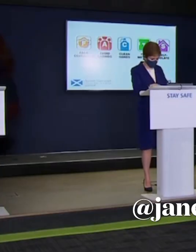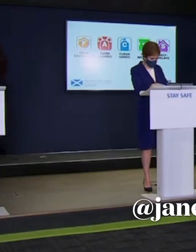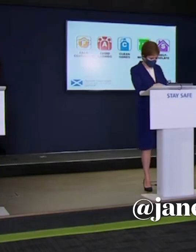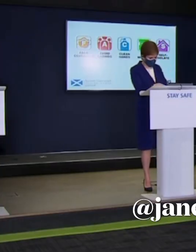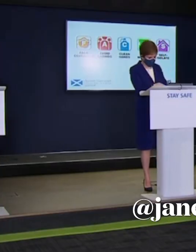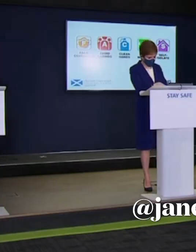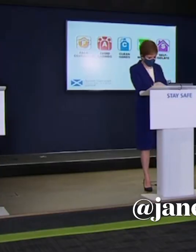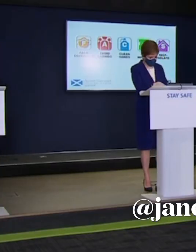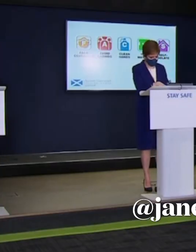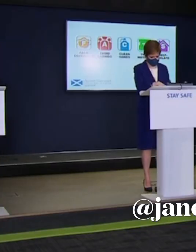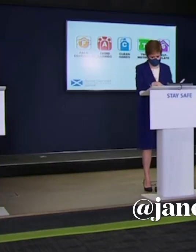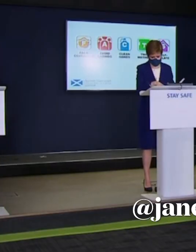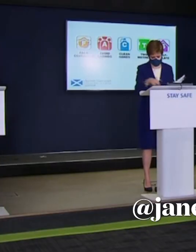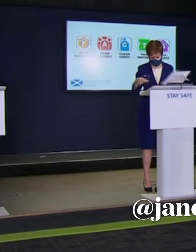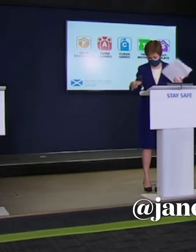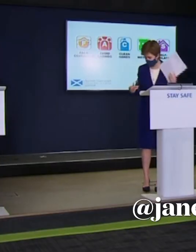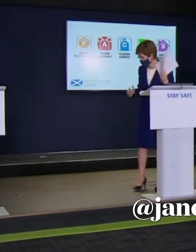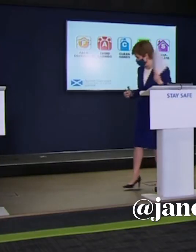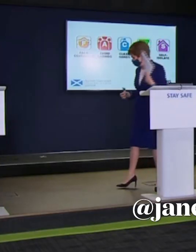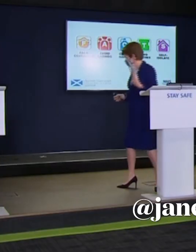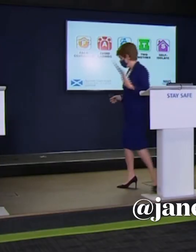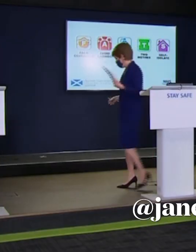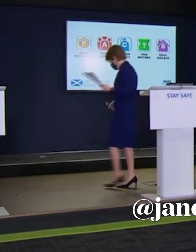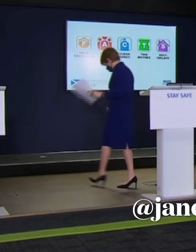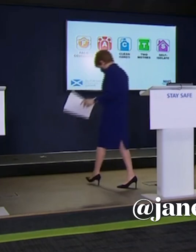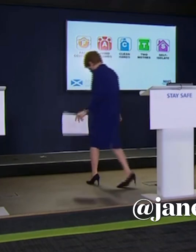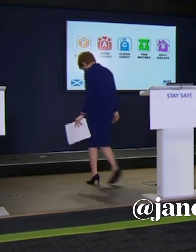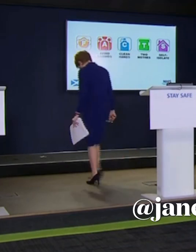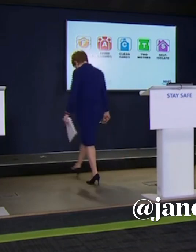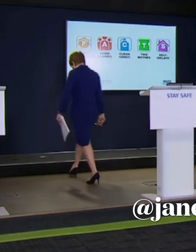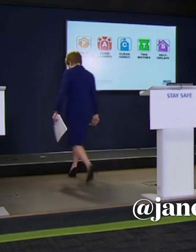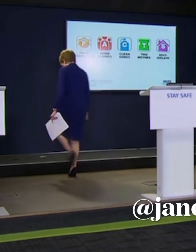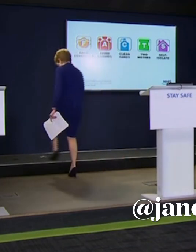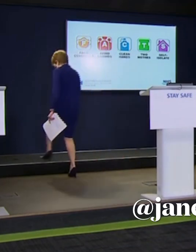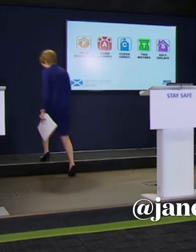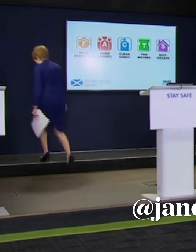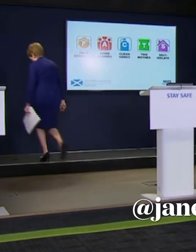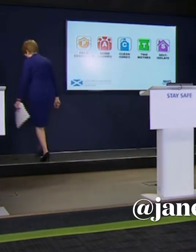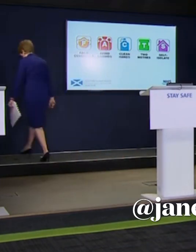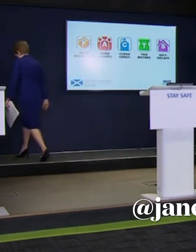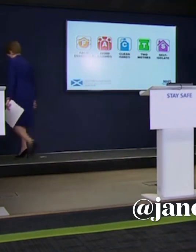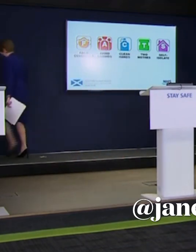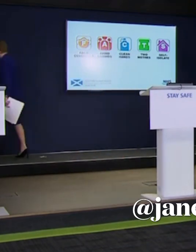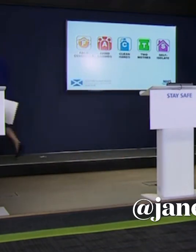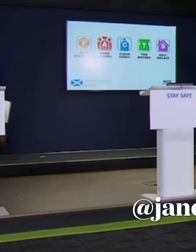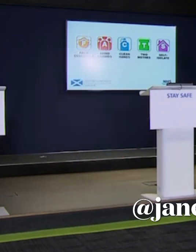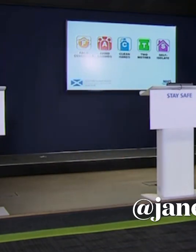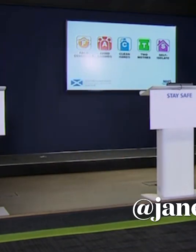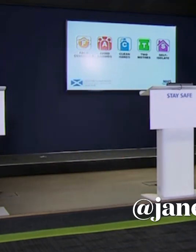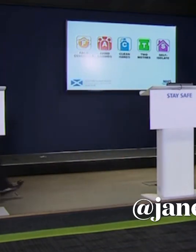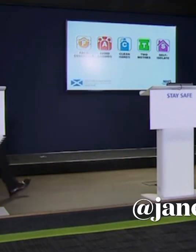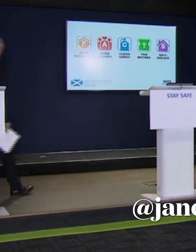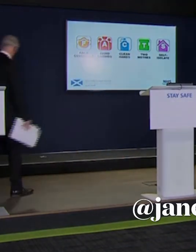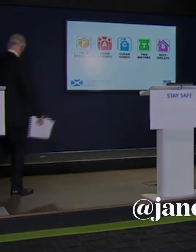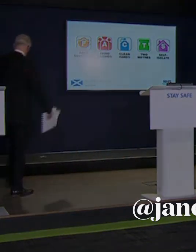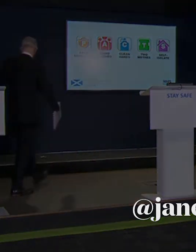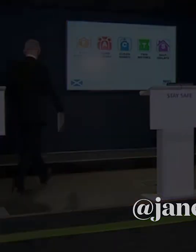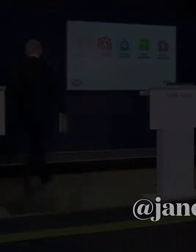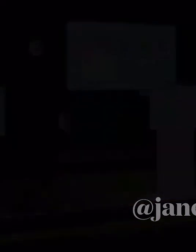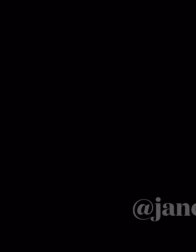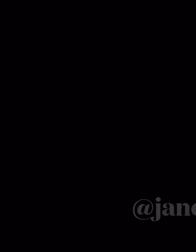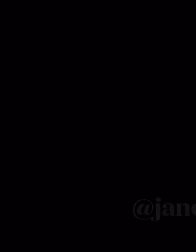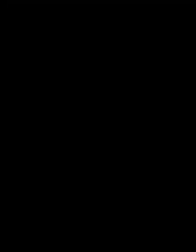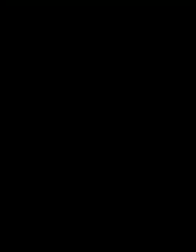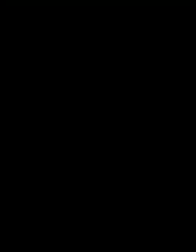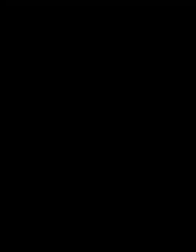Right, mask on. Right, come on, you two, head out. Frank, get the door. I want a pie supper the day with a wee pickled